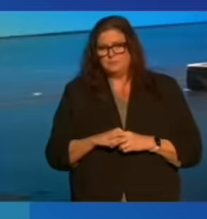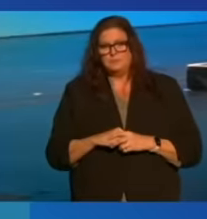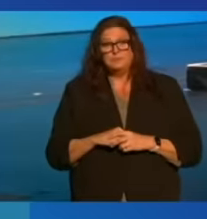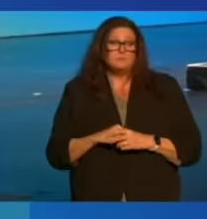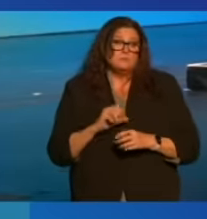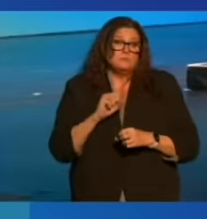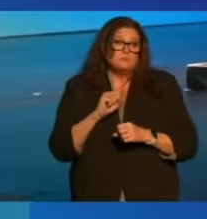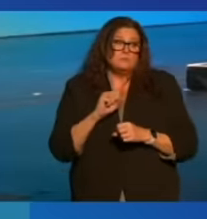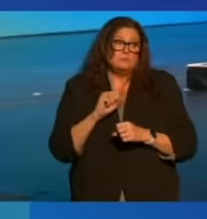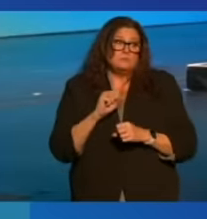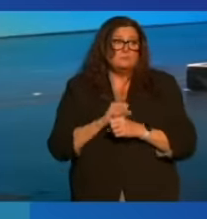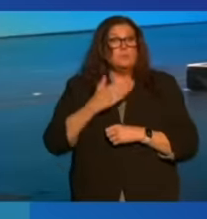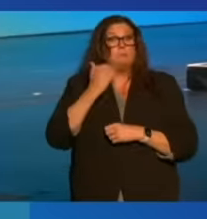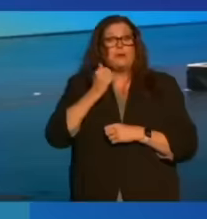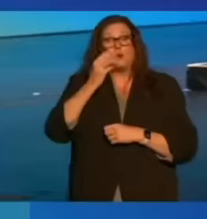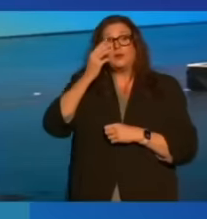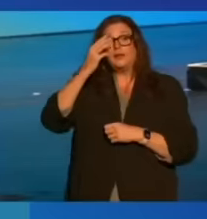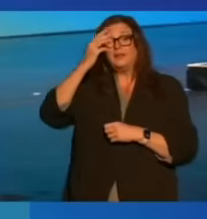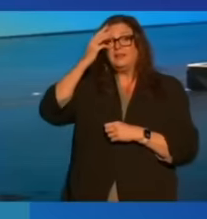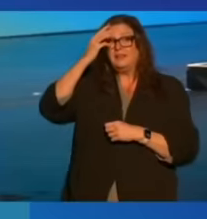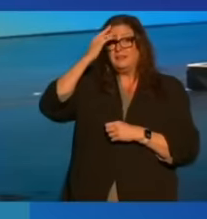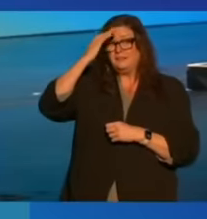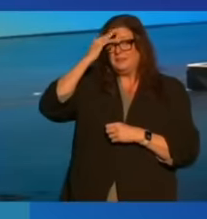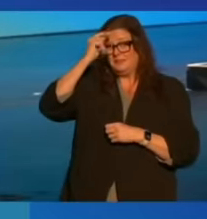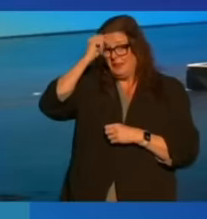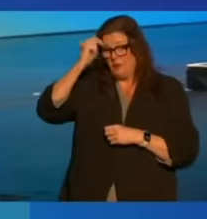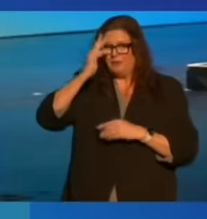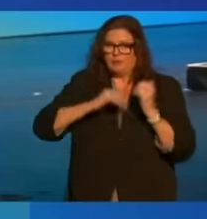worked better in theory than in practice.